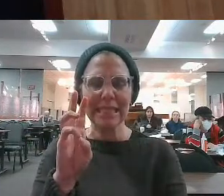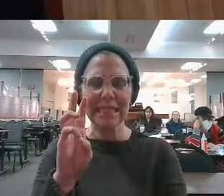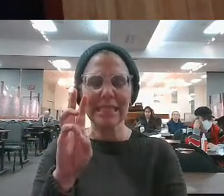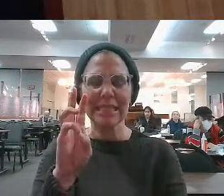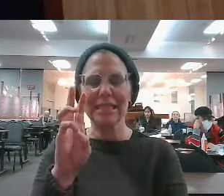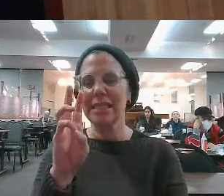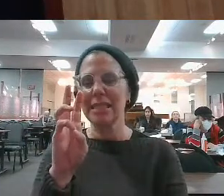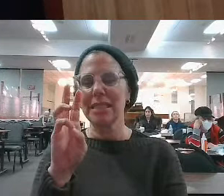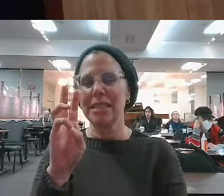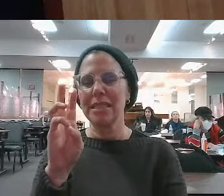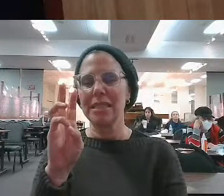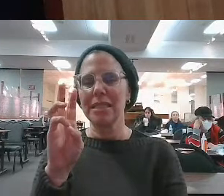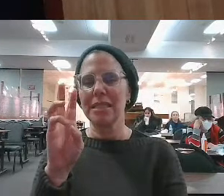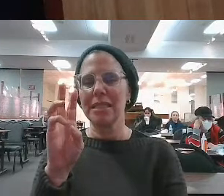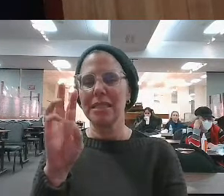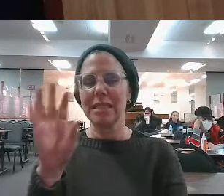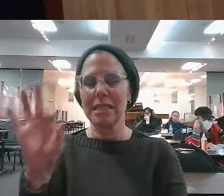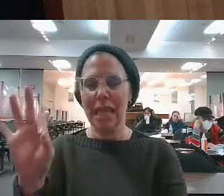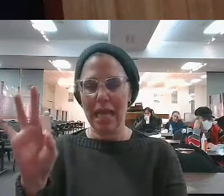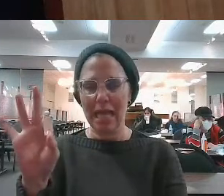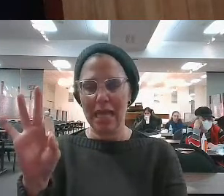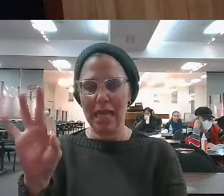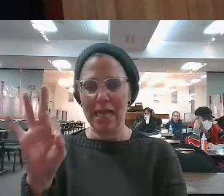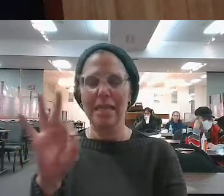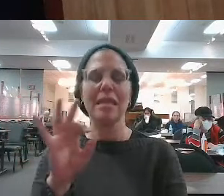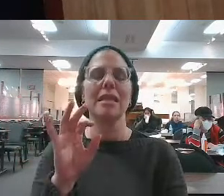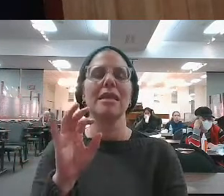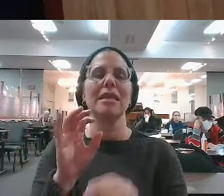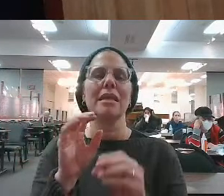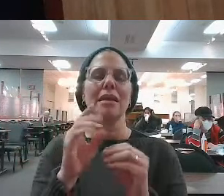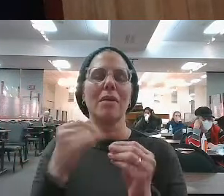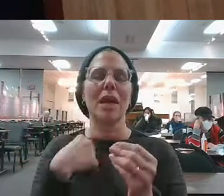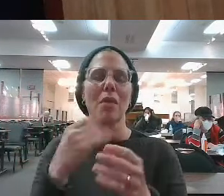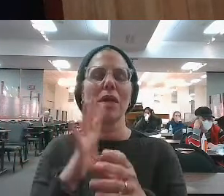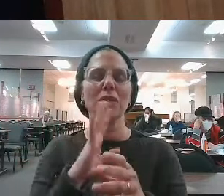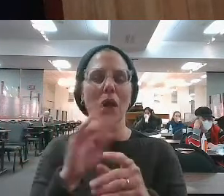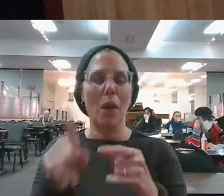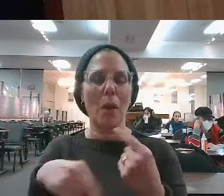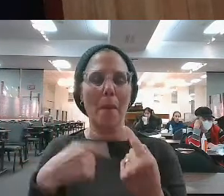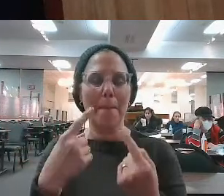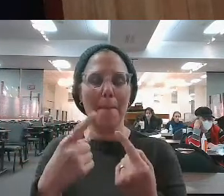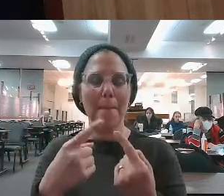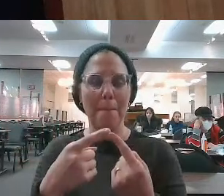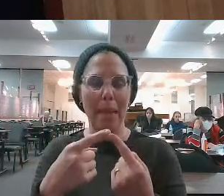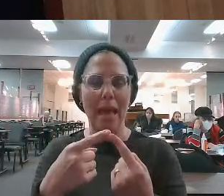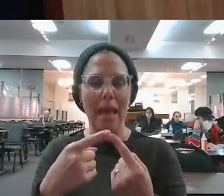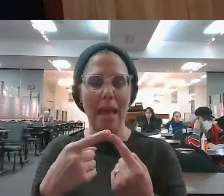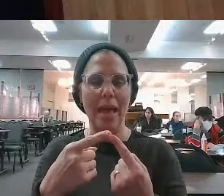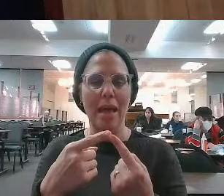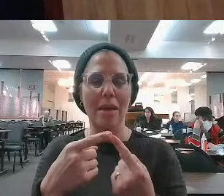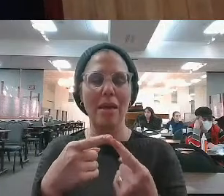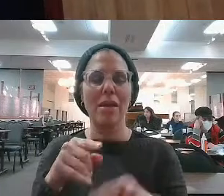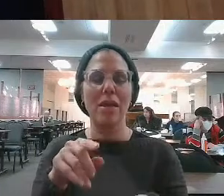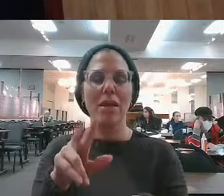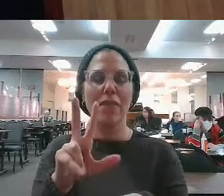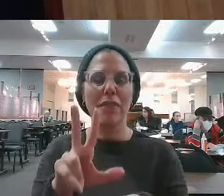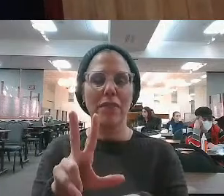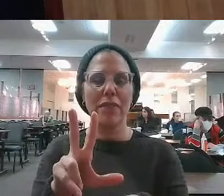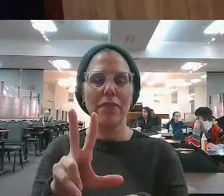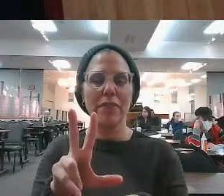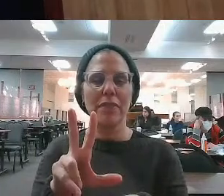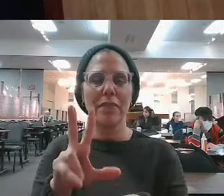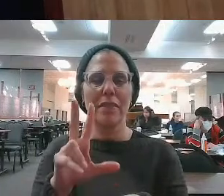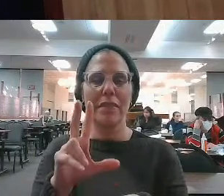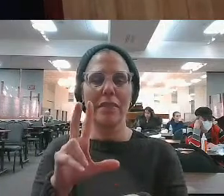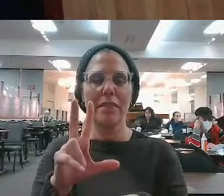jump back tonight just to Lamed Dalid because it fits together so beautifully with this week's parasha. In the coming weeks, we will